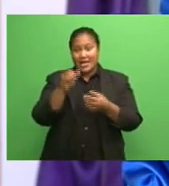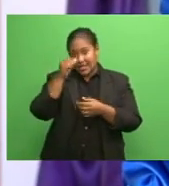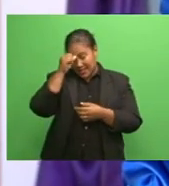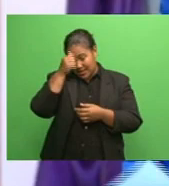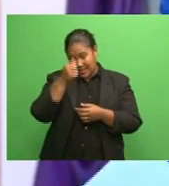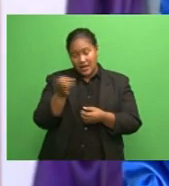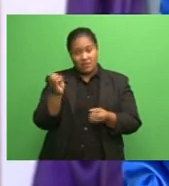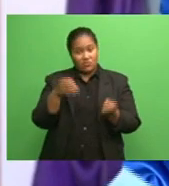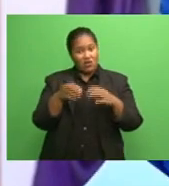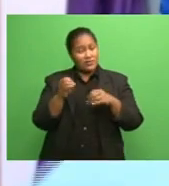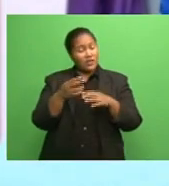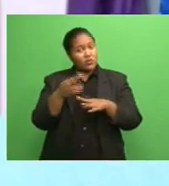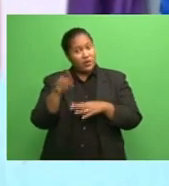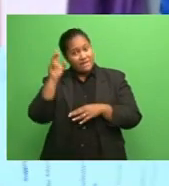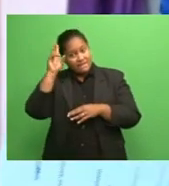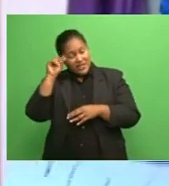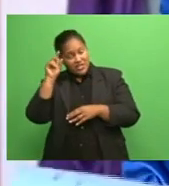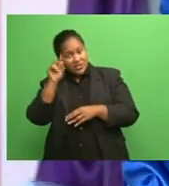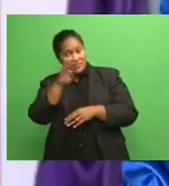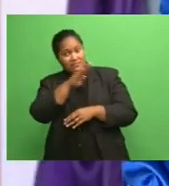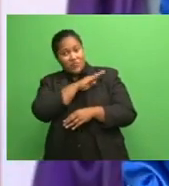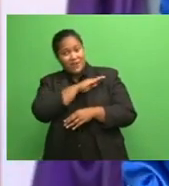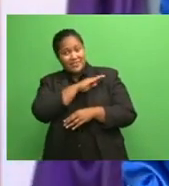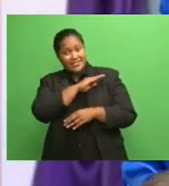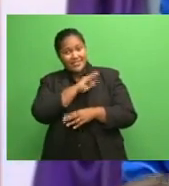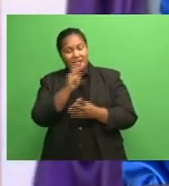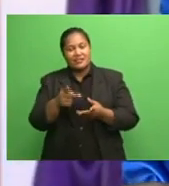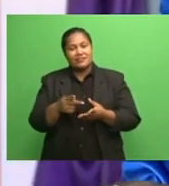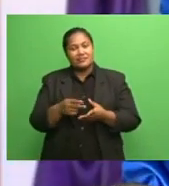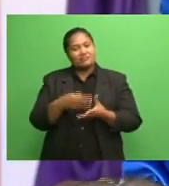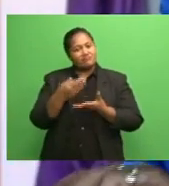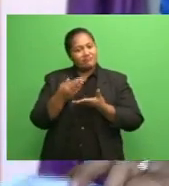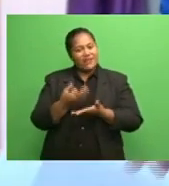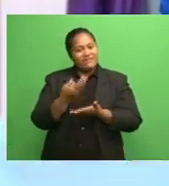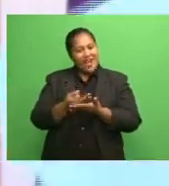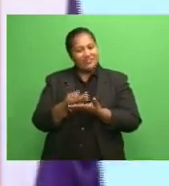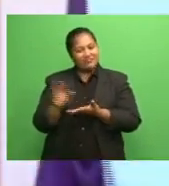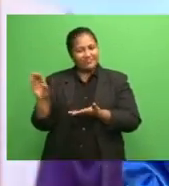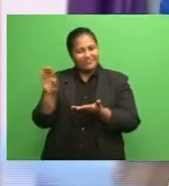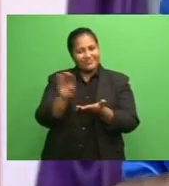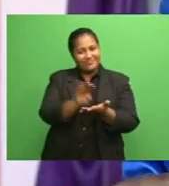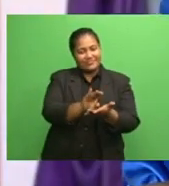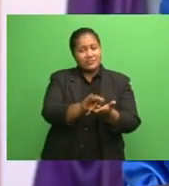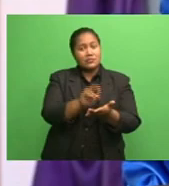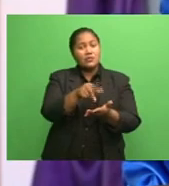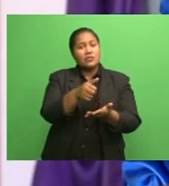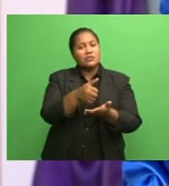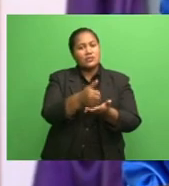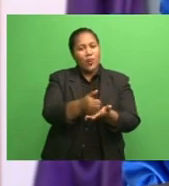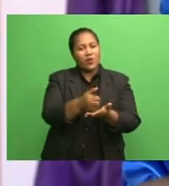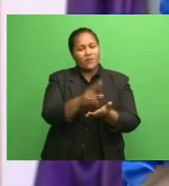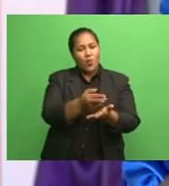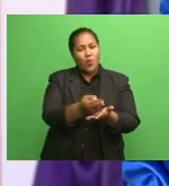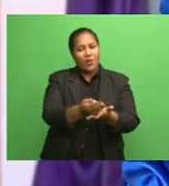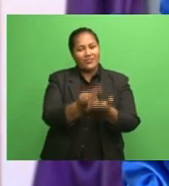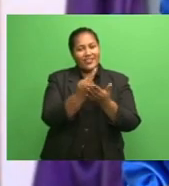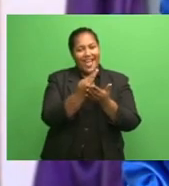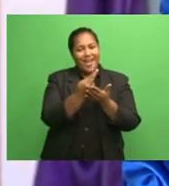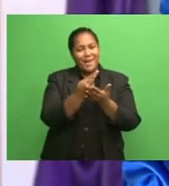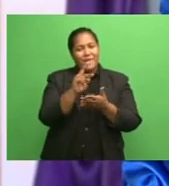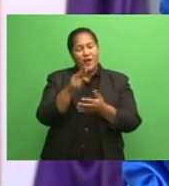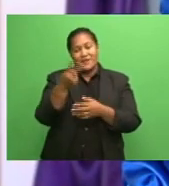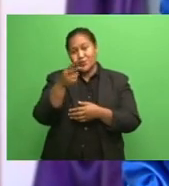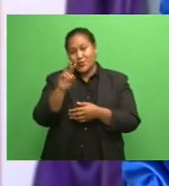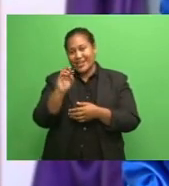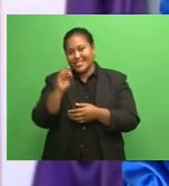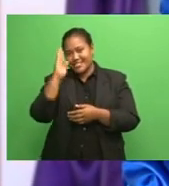to Fijian Prime Minister's relief fund and also supported rehabilitation of 20